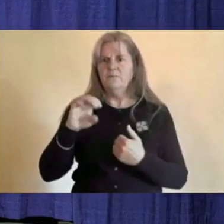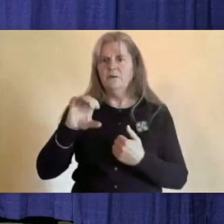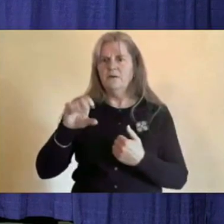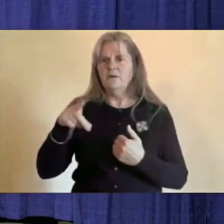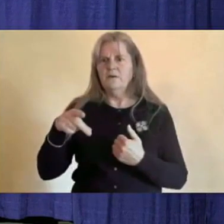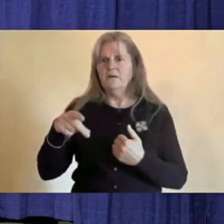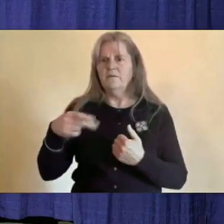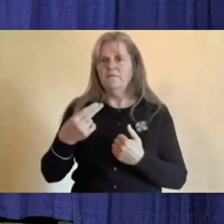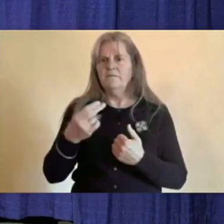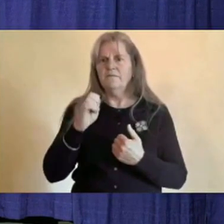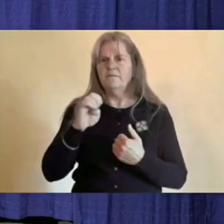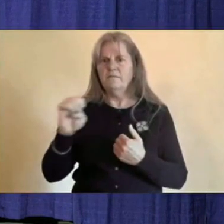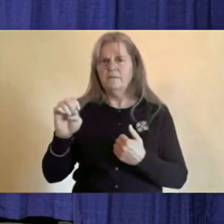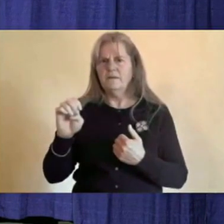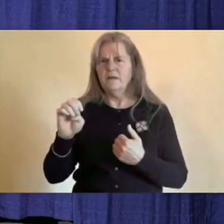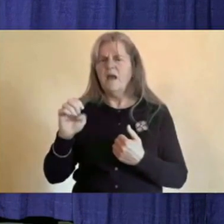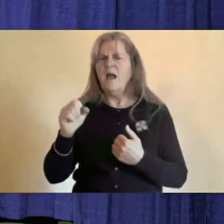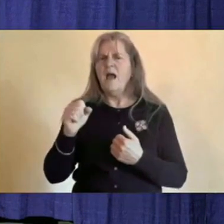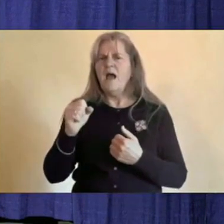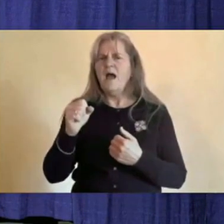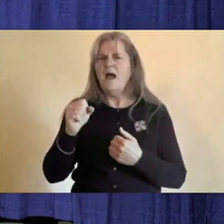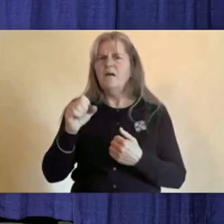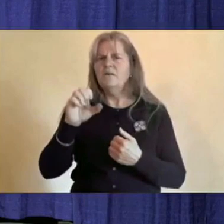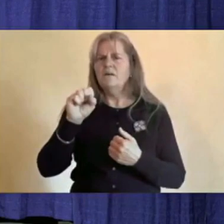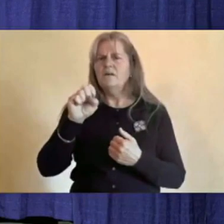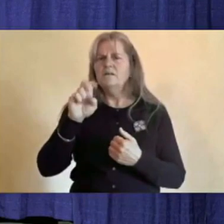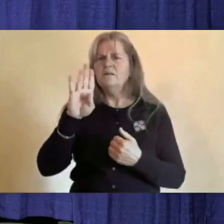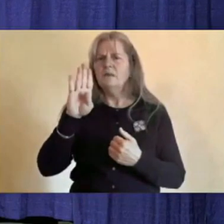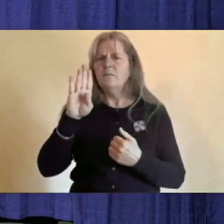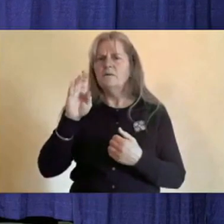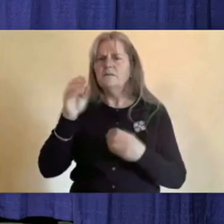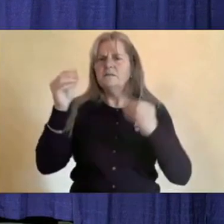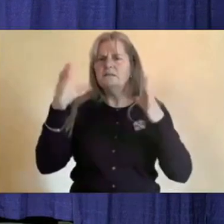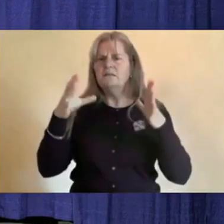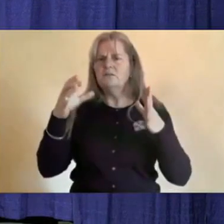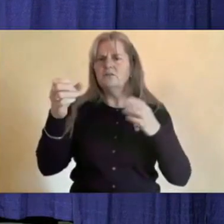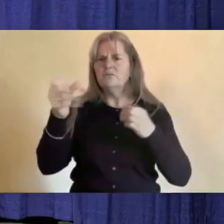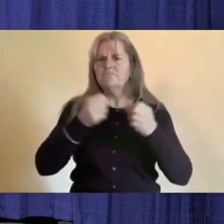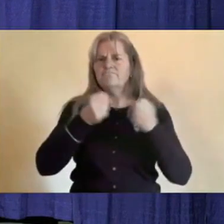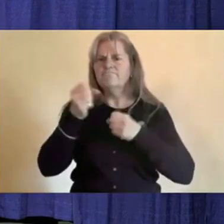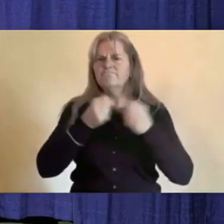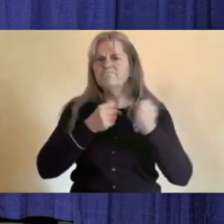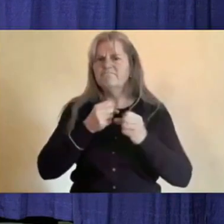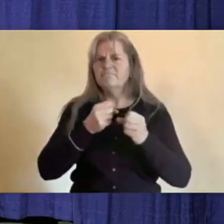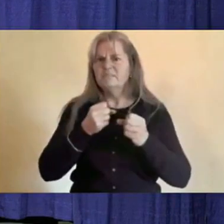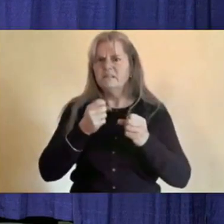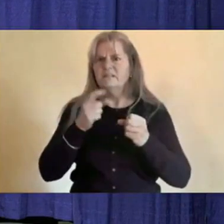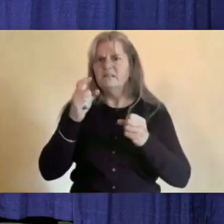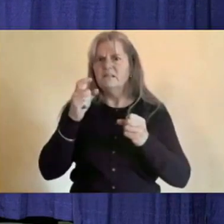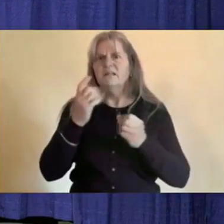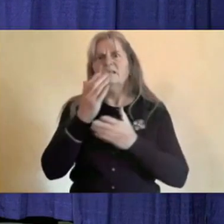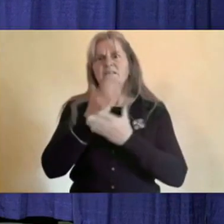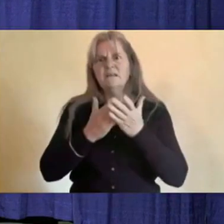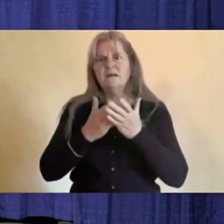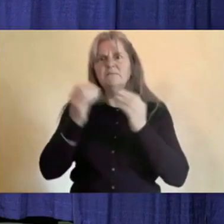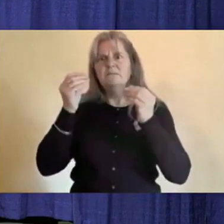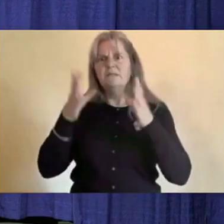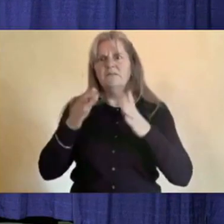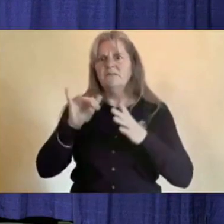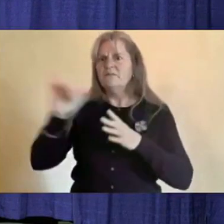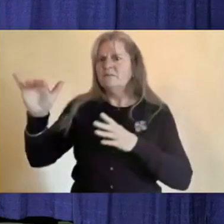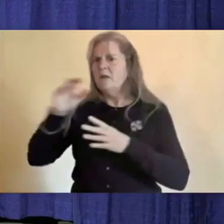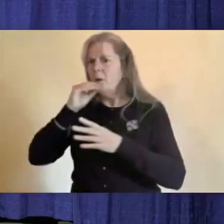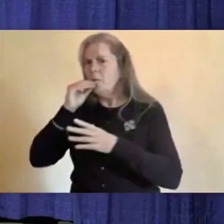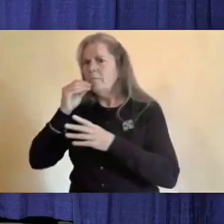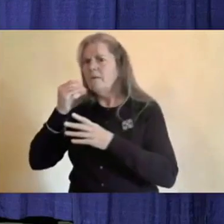of substitute teachers in the territory right now, especially with more teachers having to stay home if they have any symptoms. I know the